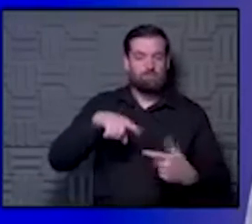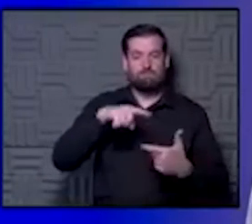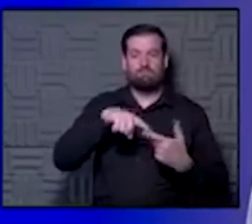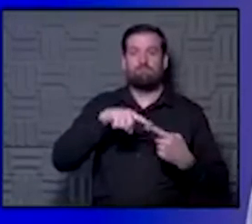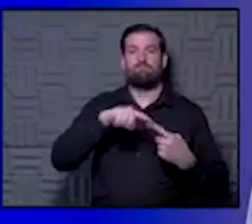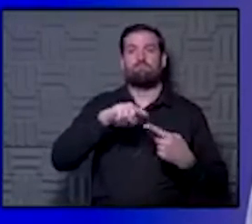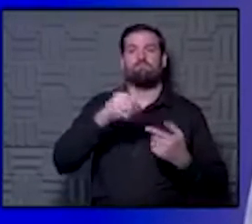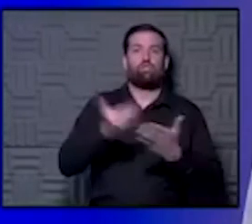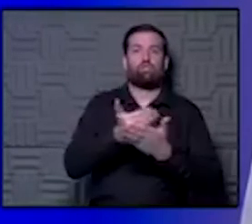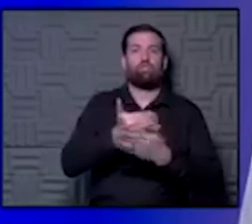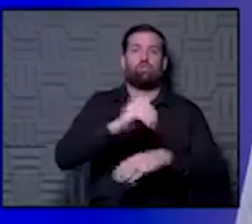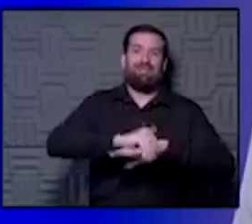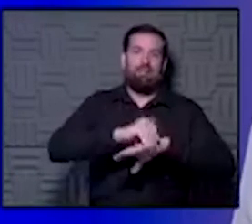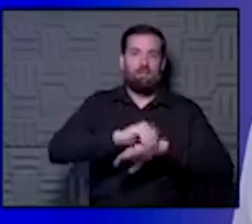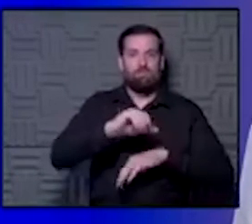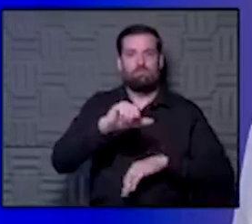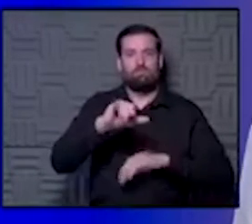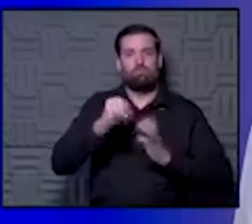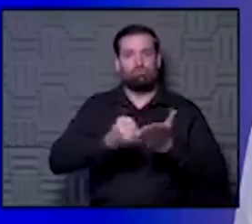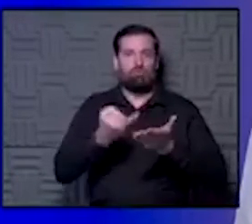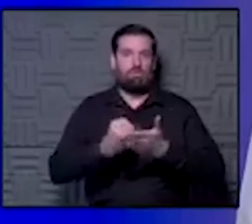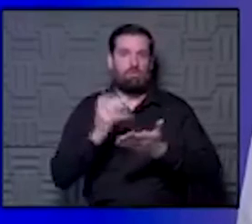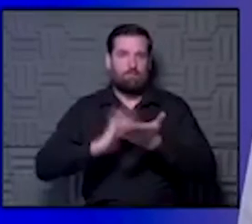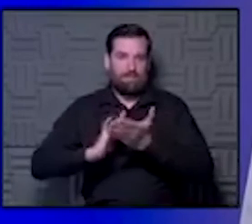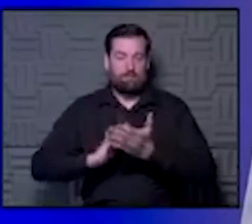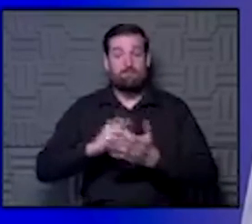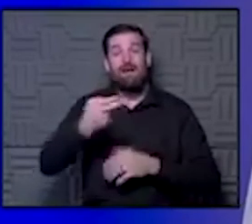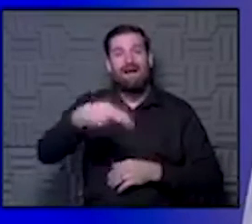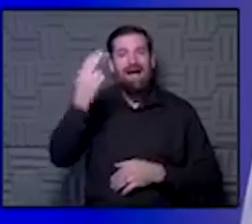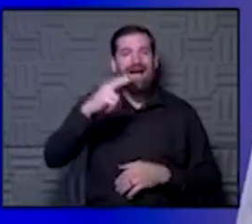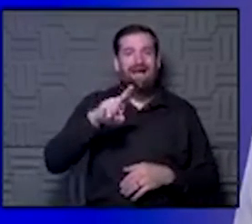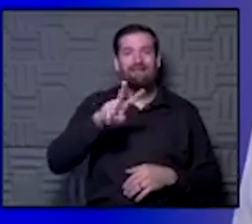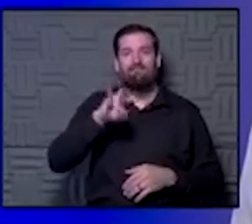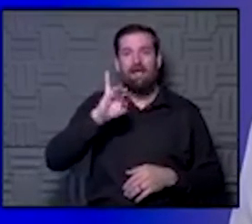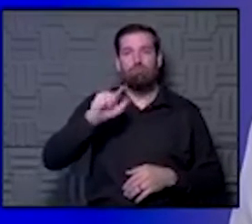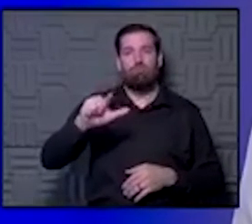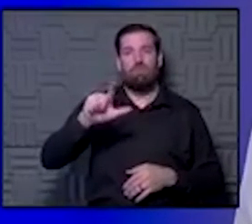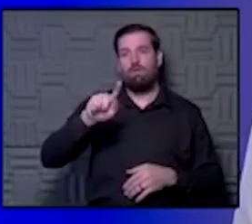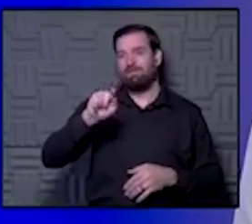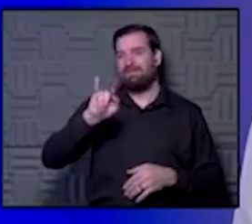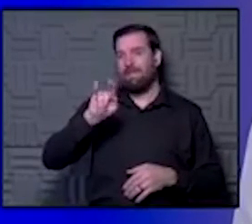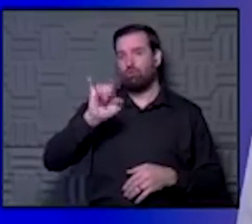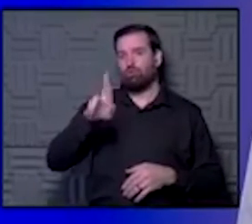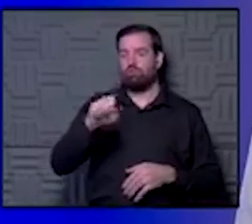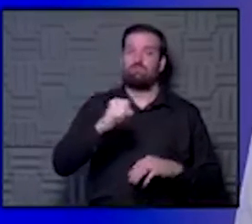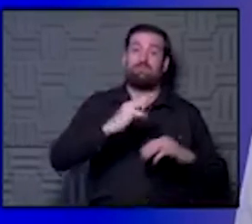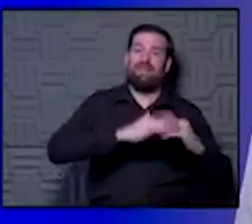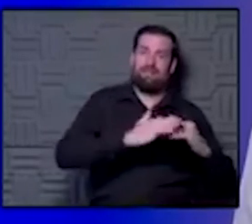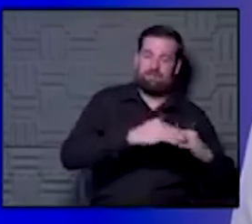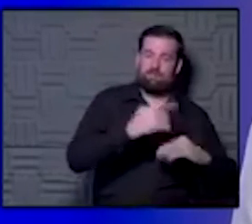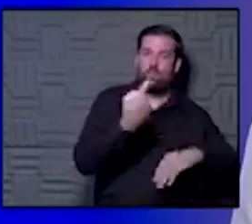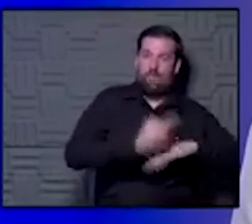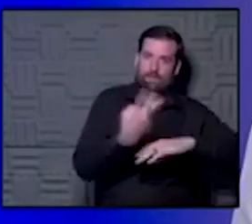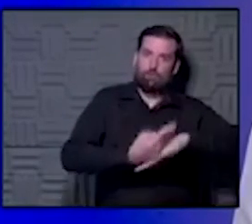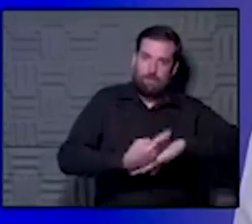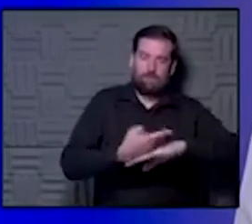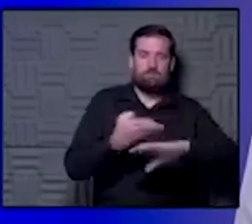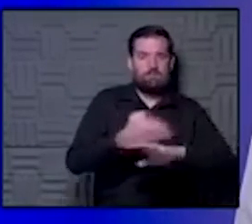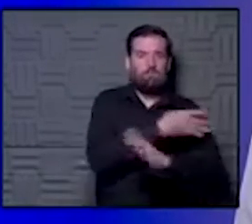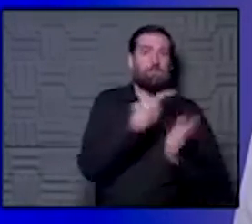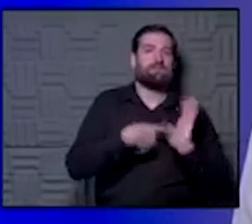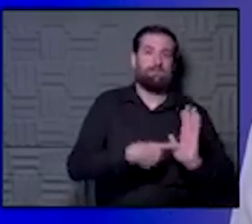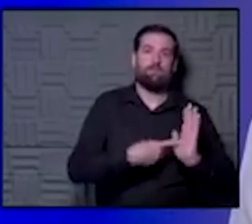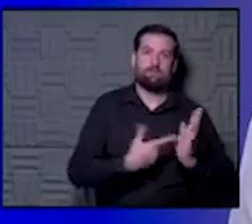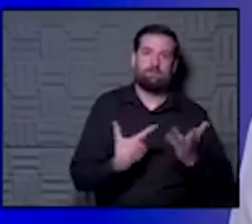in the New England Journal of Medicine, that showed that you have high viral titers, probably at least one, if not two days prior to any symptoms.